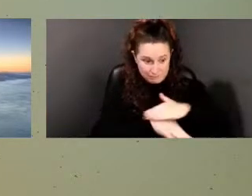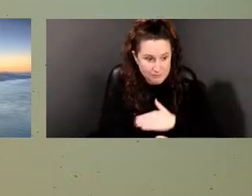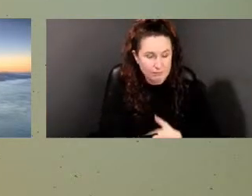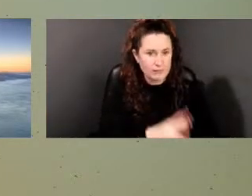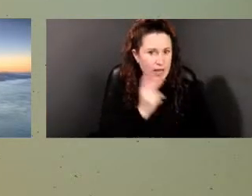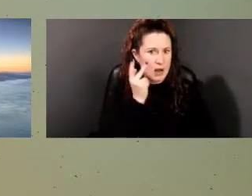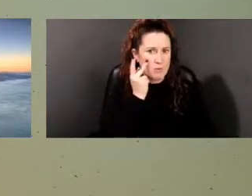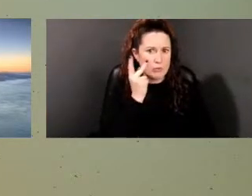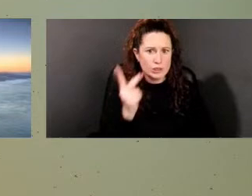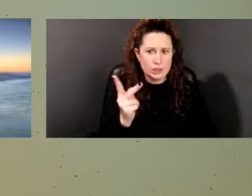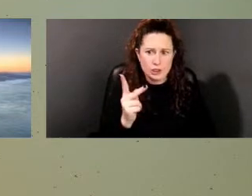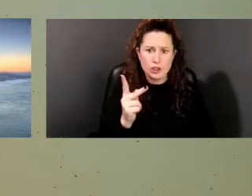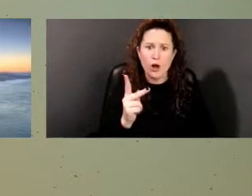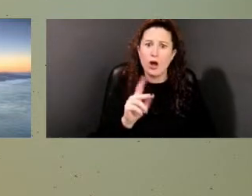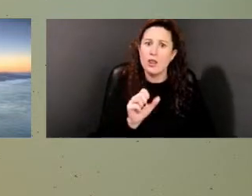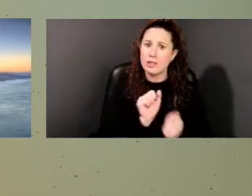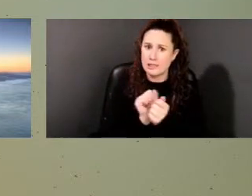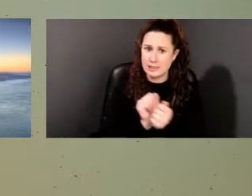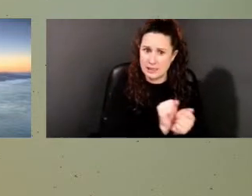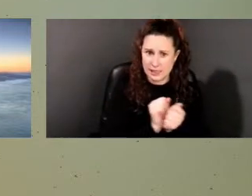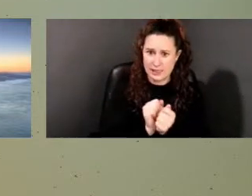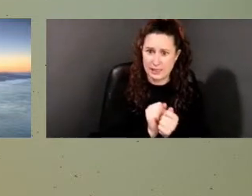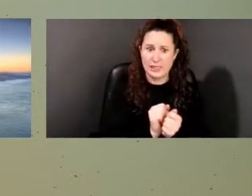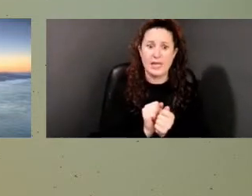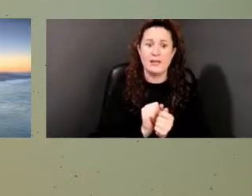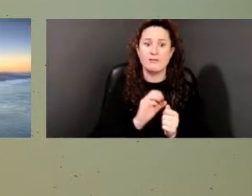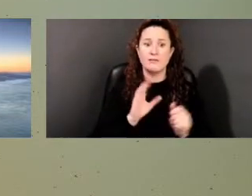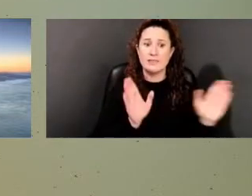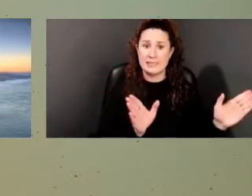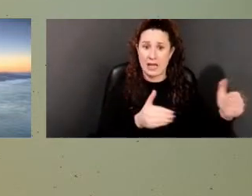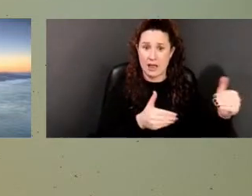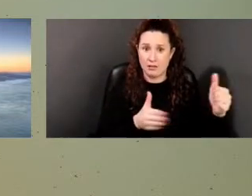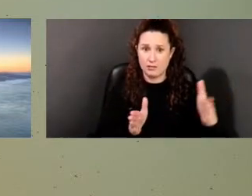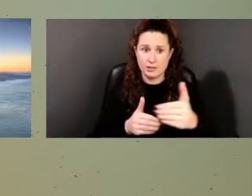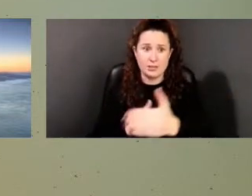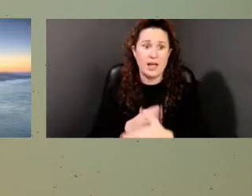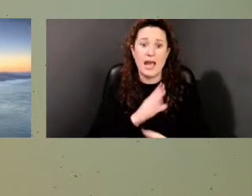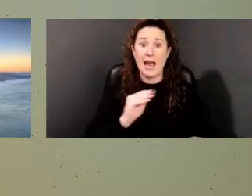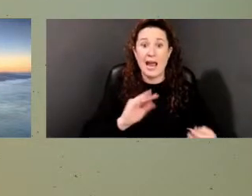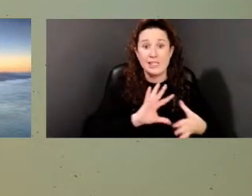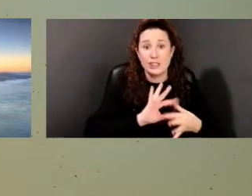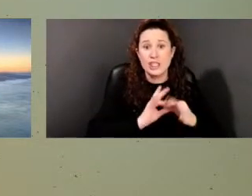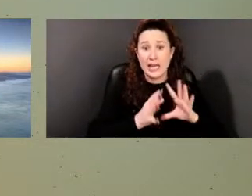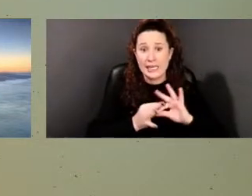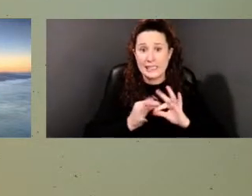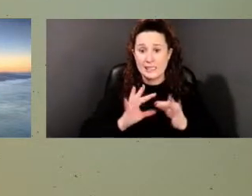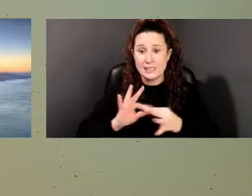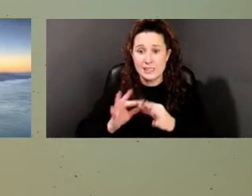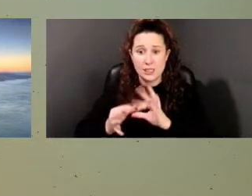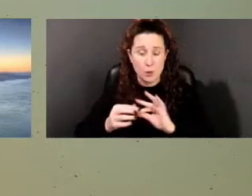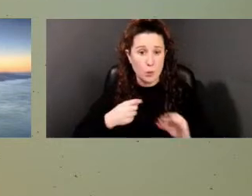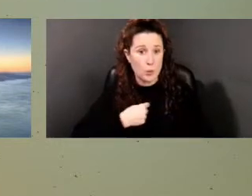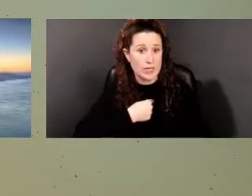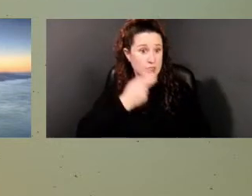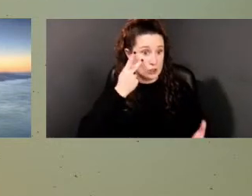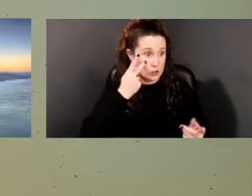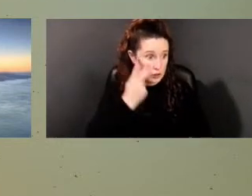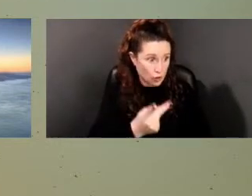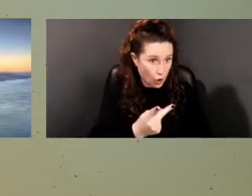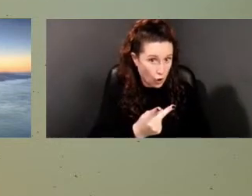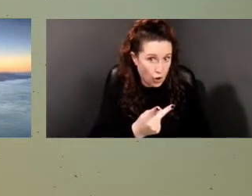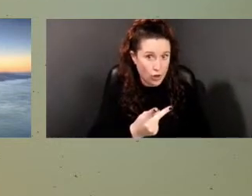cells, the quarters and the chains and everything. So that made, so that took me back to that experience, wondering